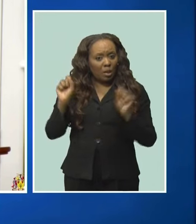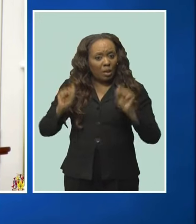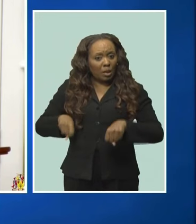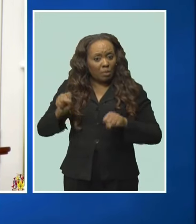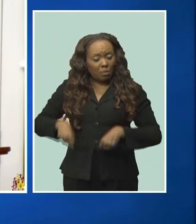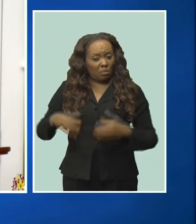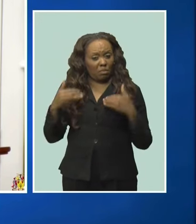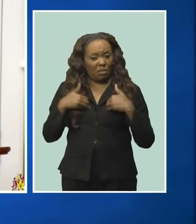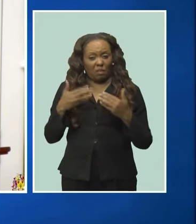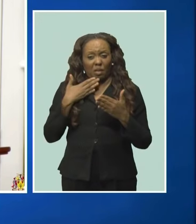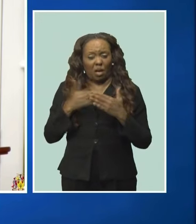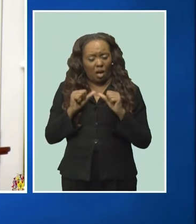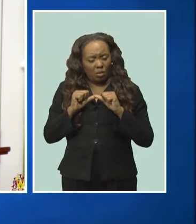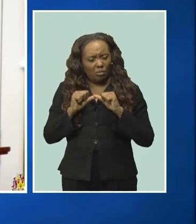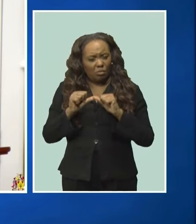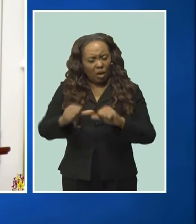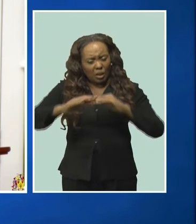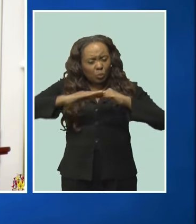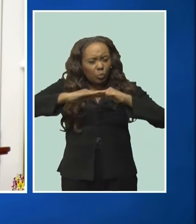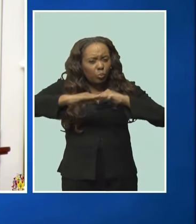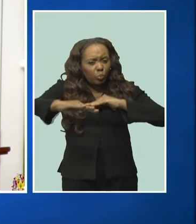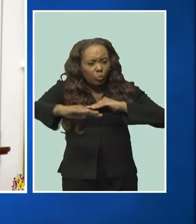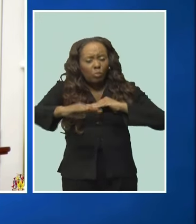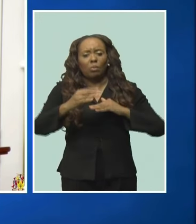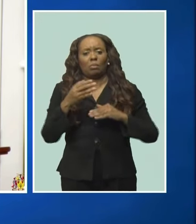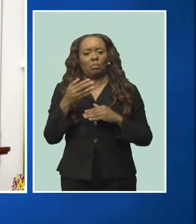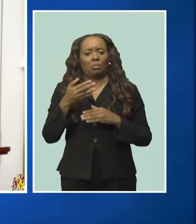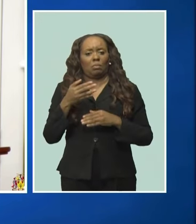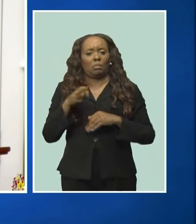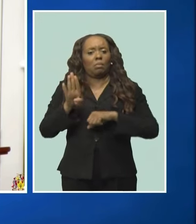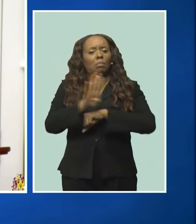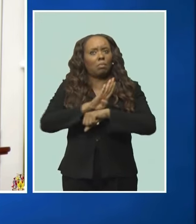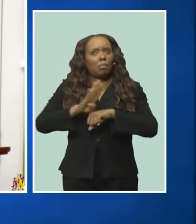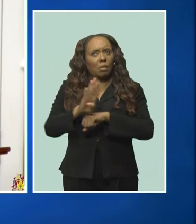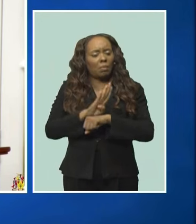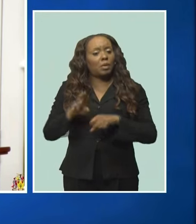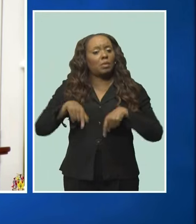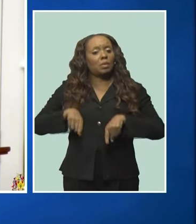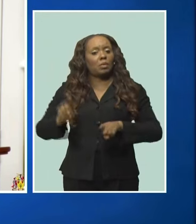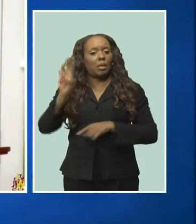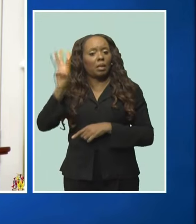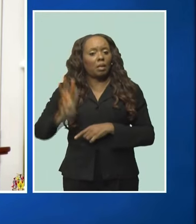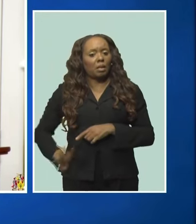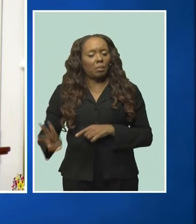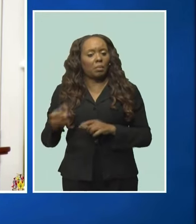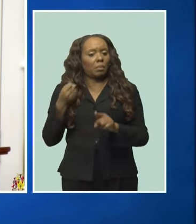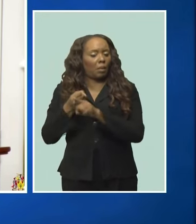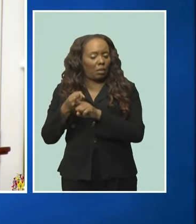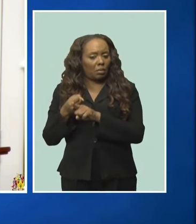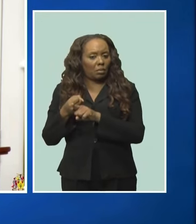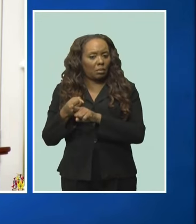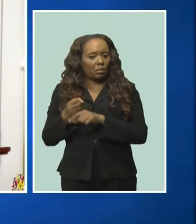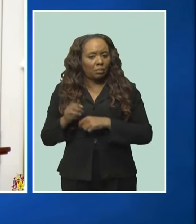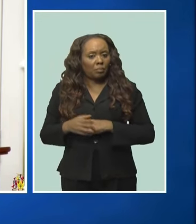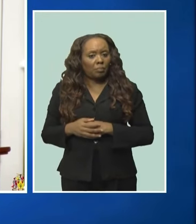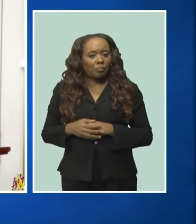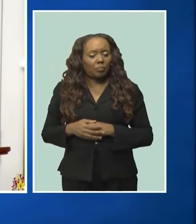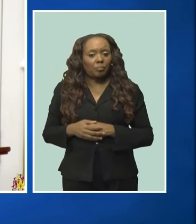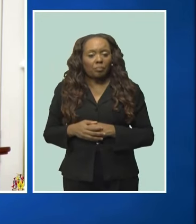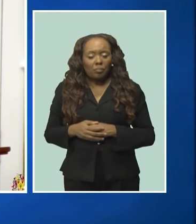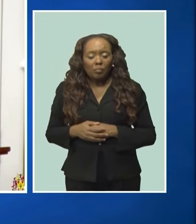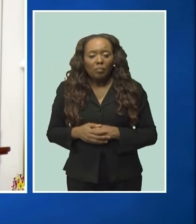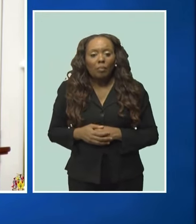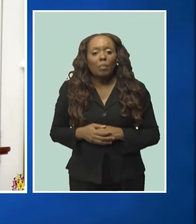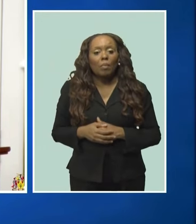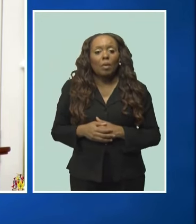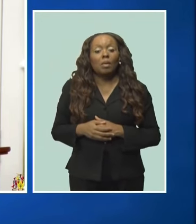sustainable and resilient Barbados in the face of a climate crisis. It's against this backdrop, sir,